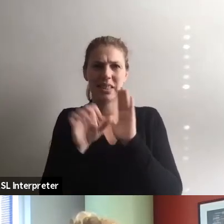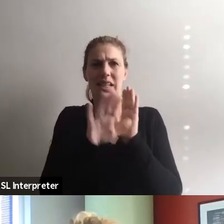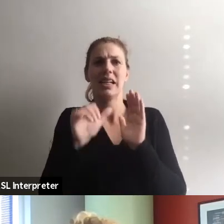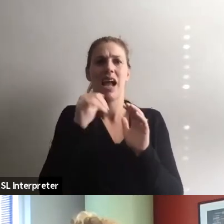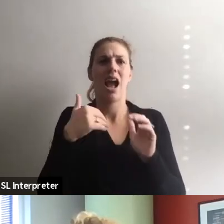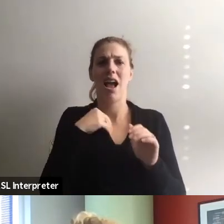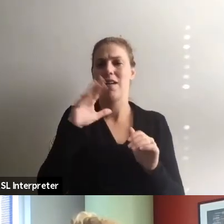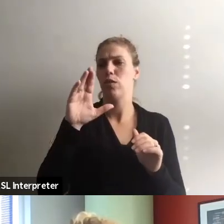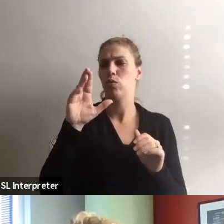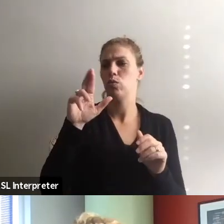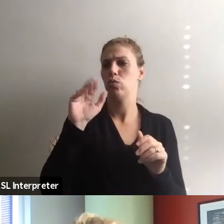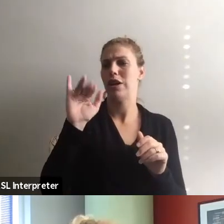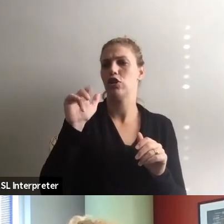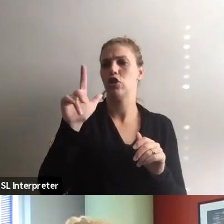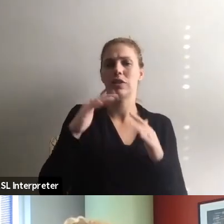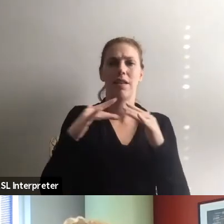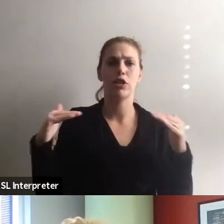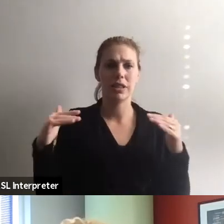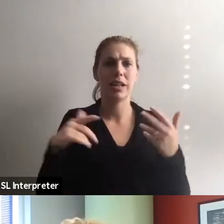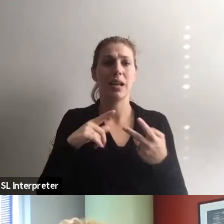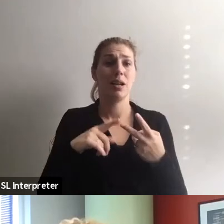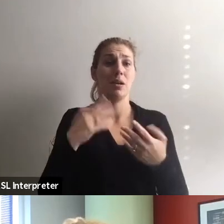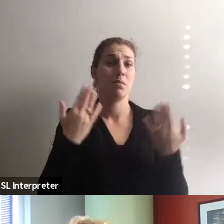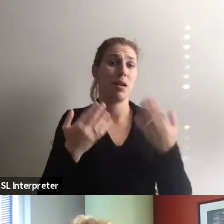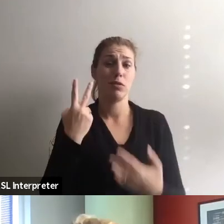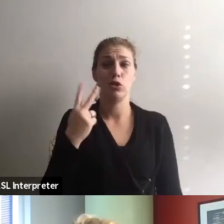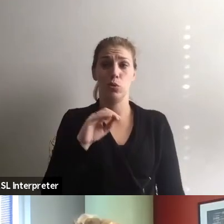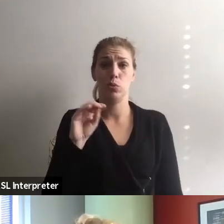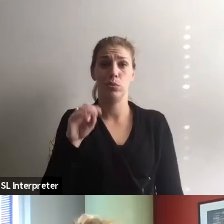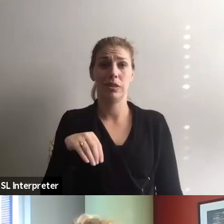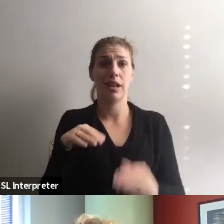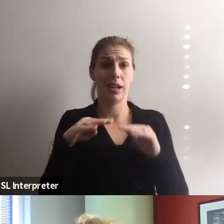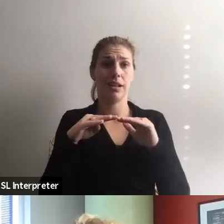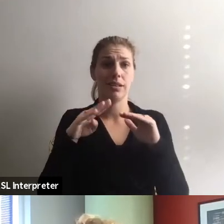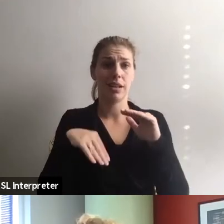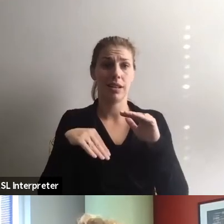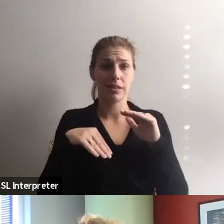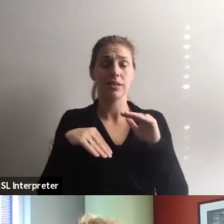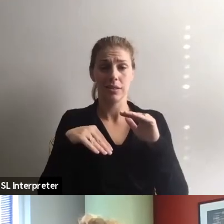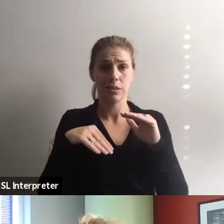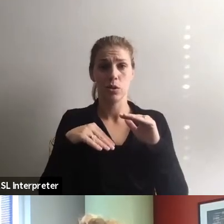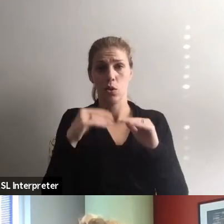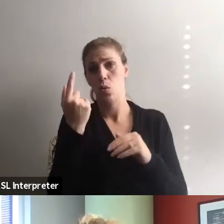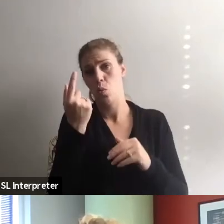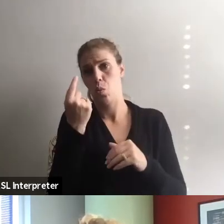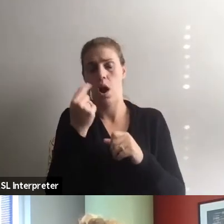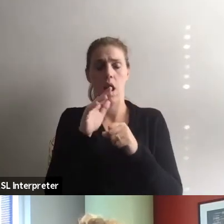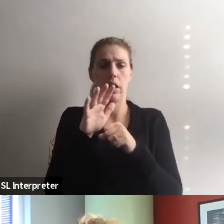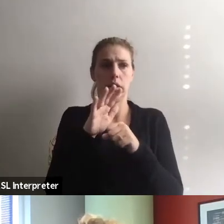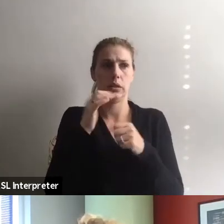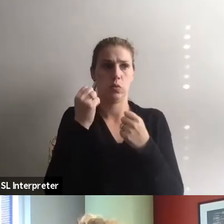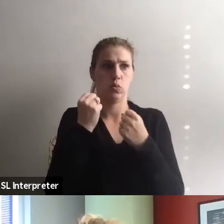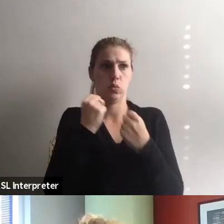diversity. Maybe there's maybe 2% of what demographically is